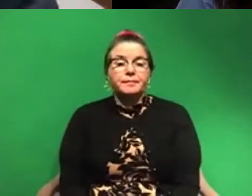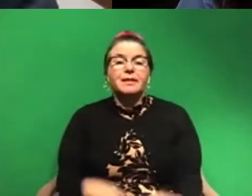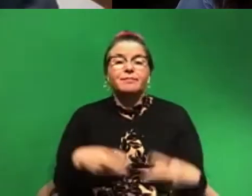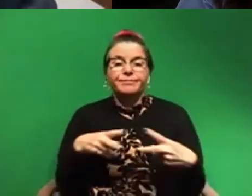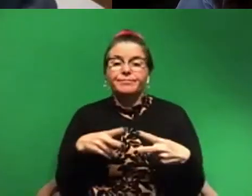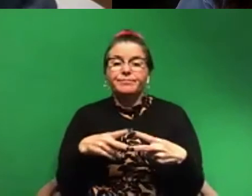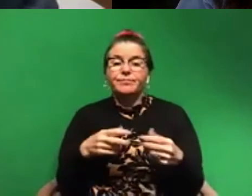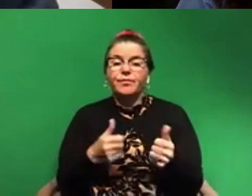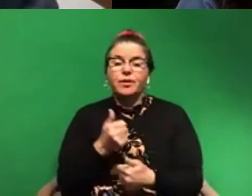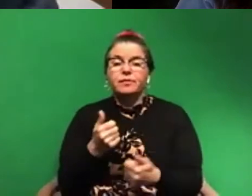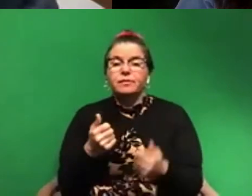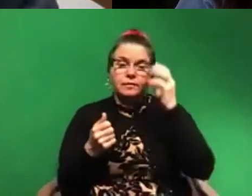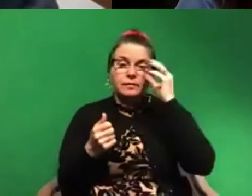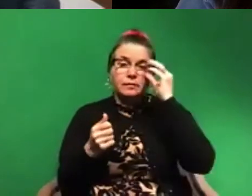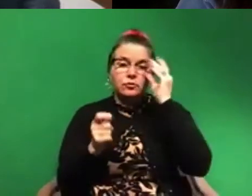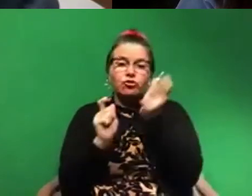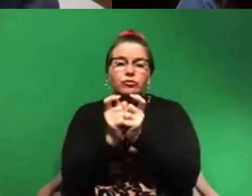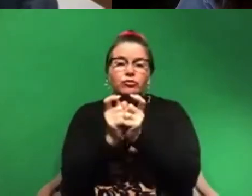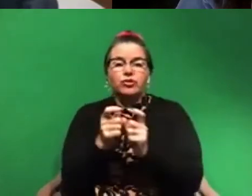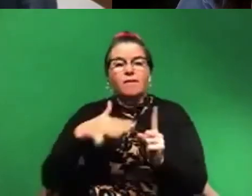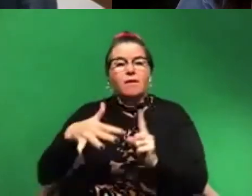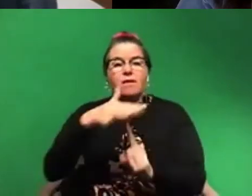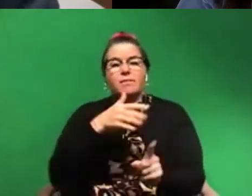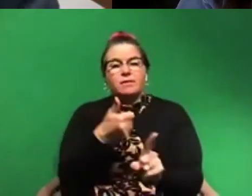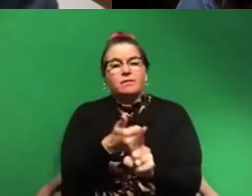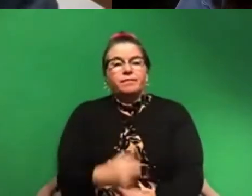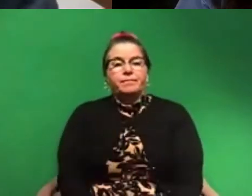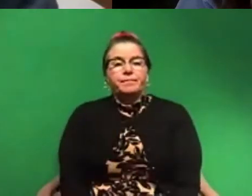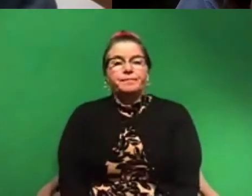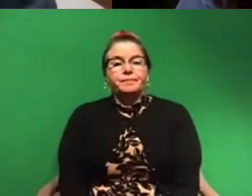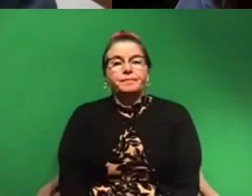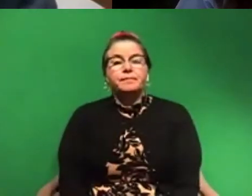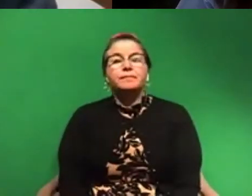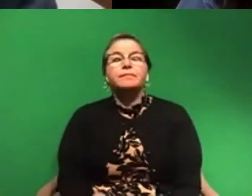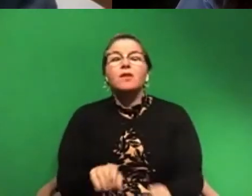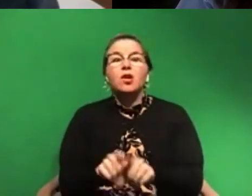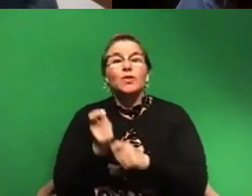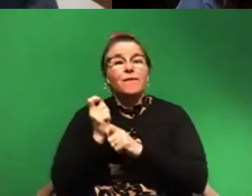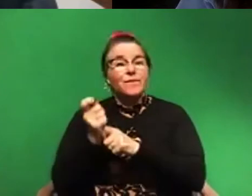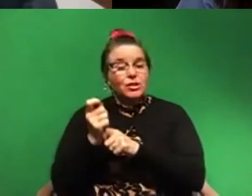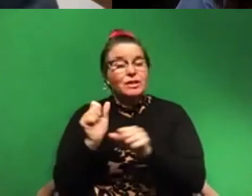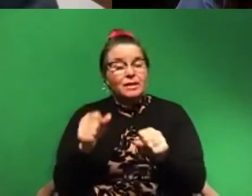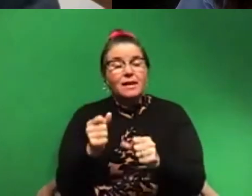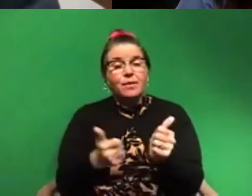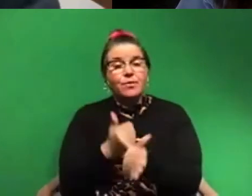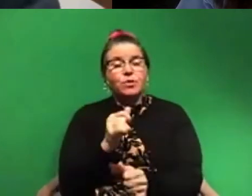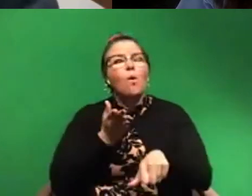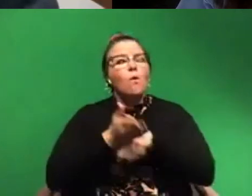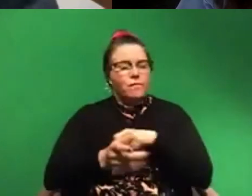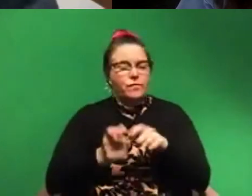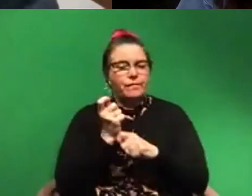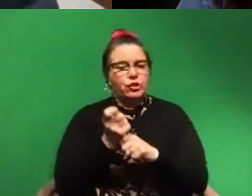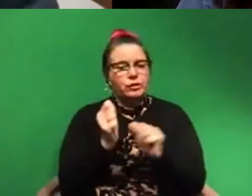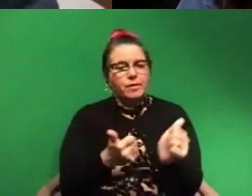changing the environment itself. Um, I should also say fishing, um, can be a threat too. Overfishing can be a threat. Fishing is highly